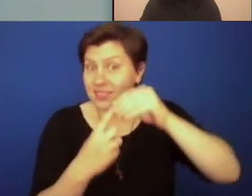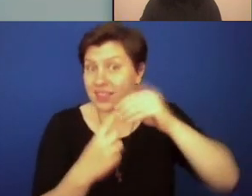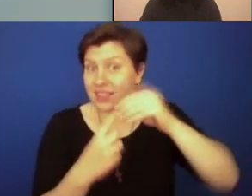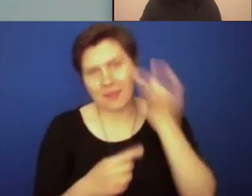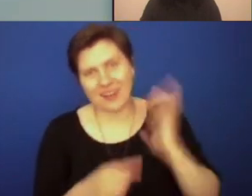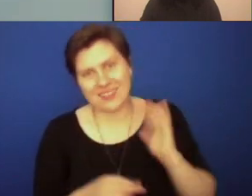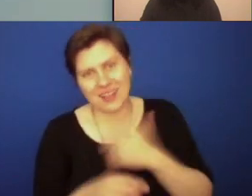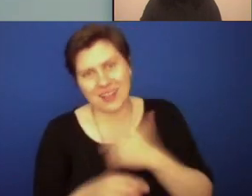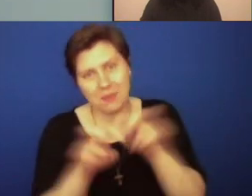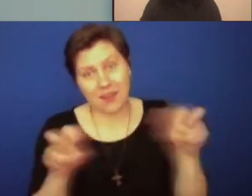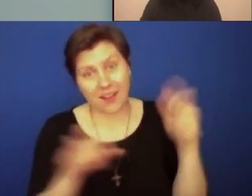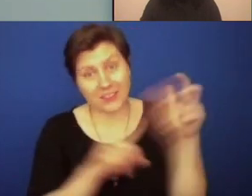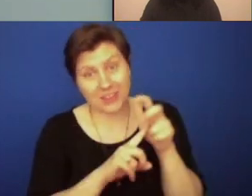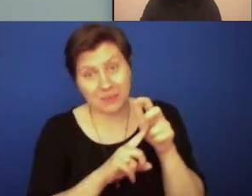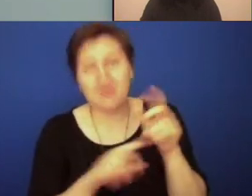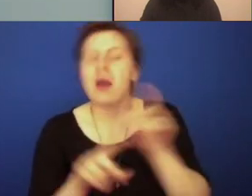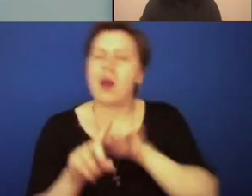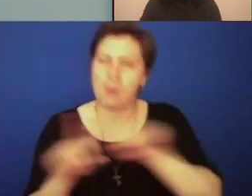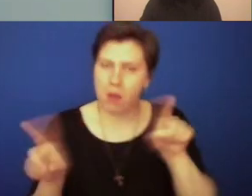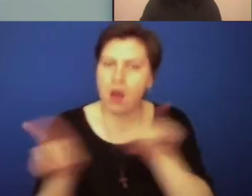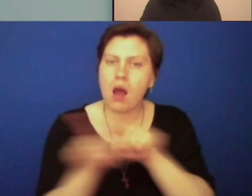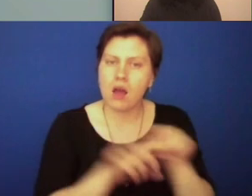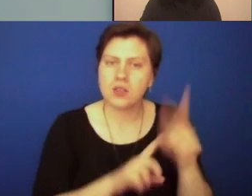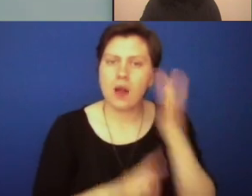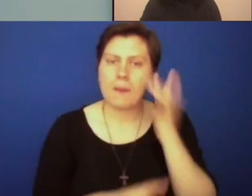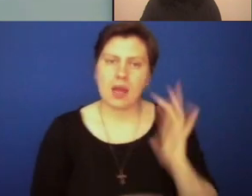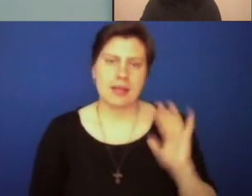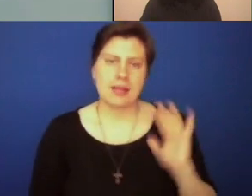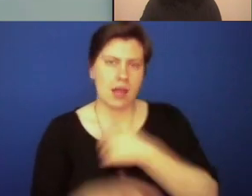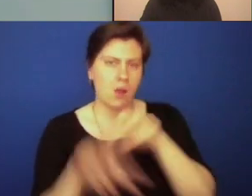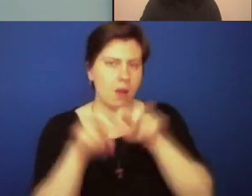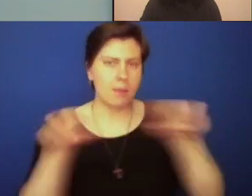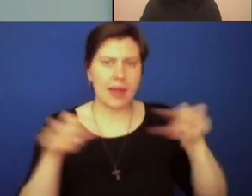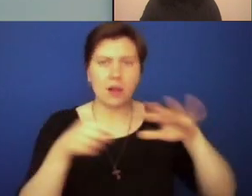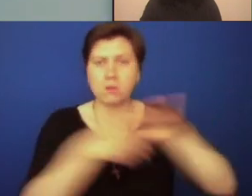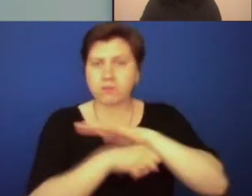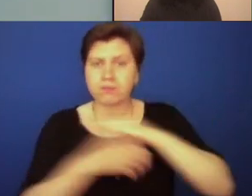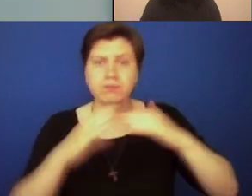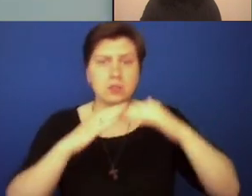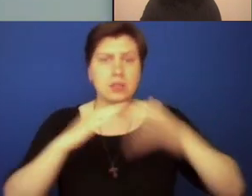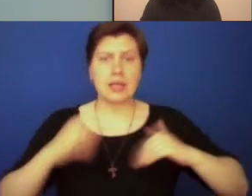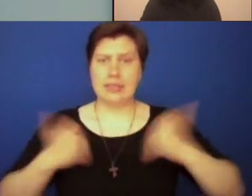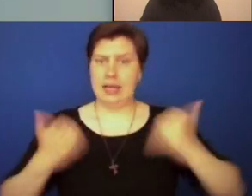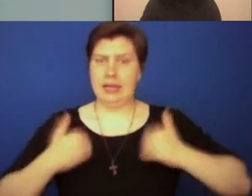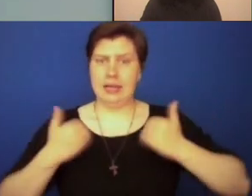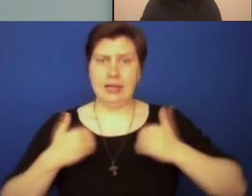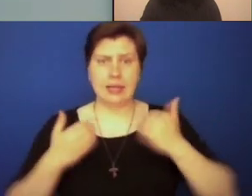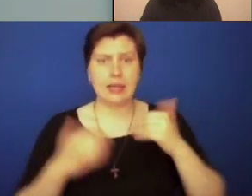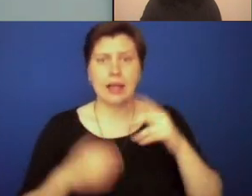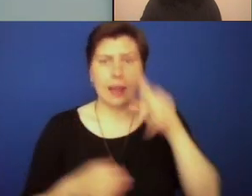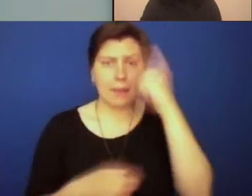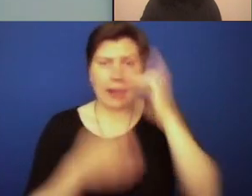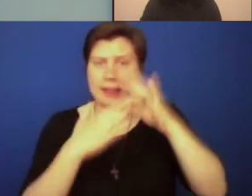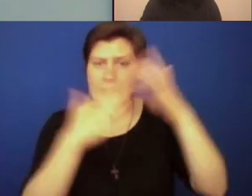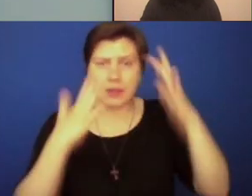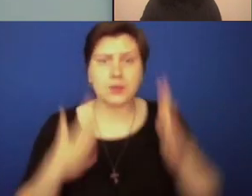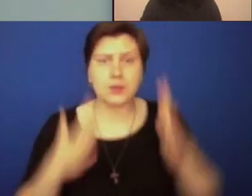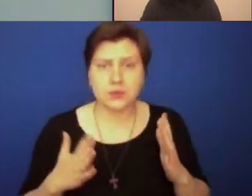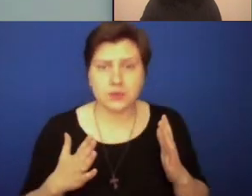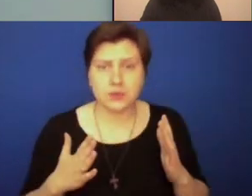but because as Black Catholic leaders ages 40 and under, our panelists are working to shape the future of racial justice in the Catholic Church.